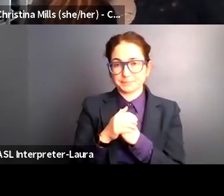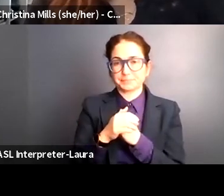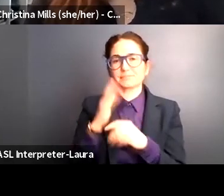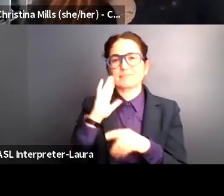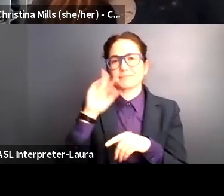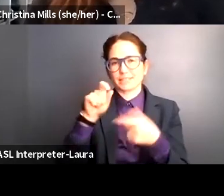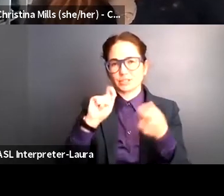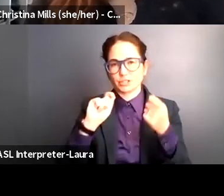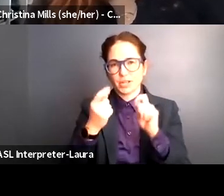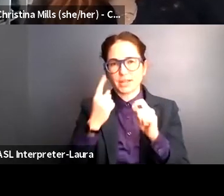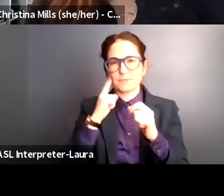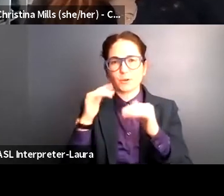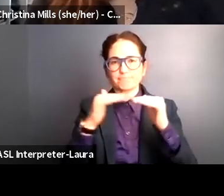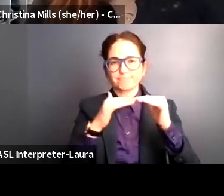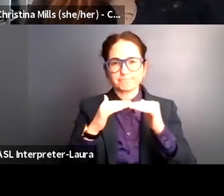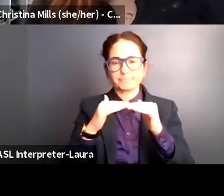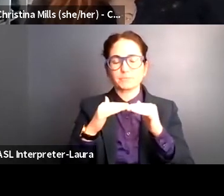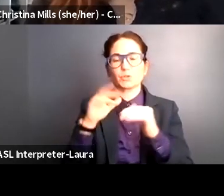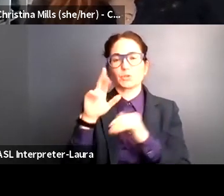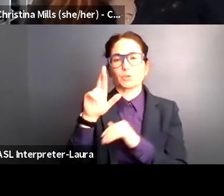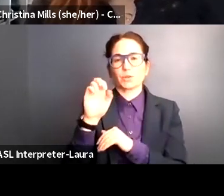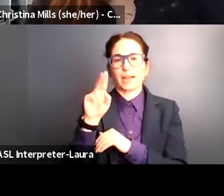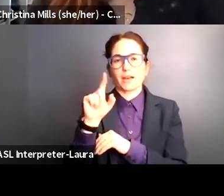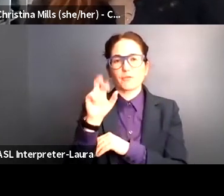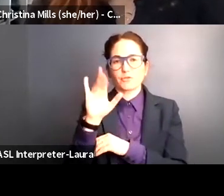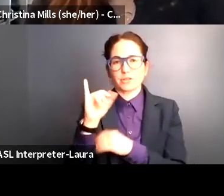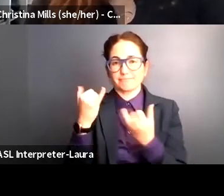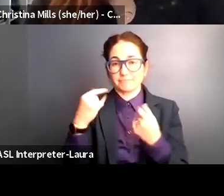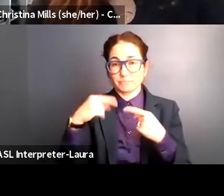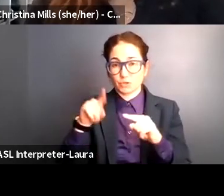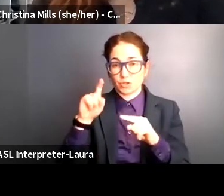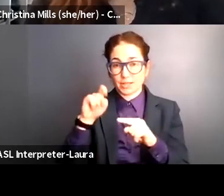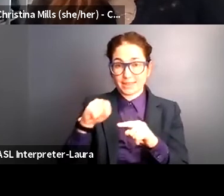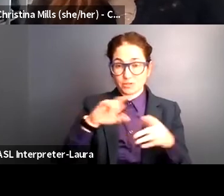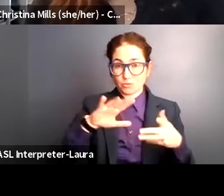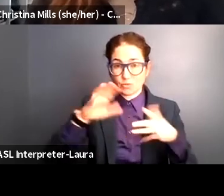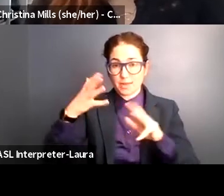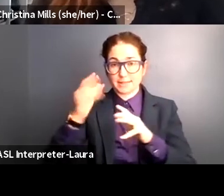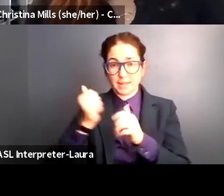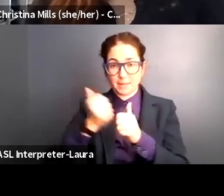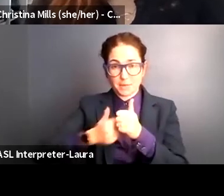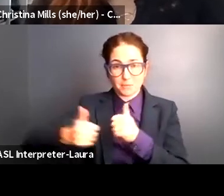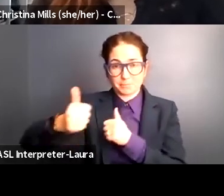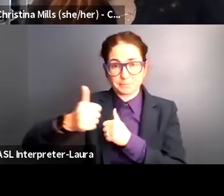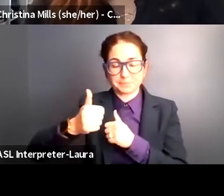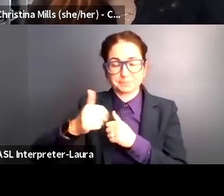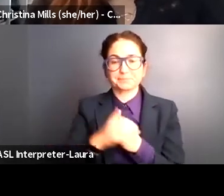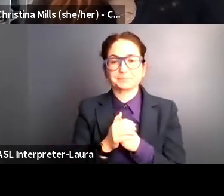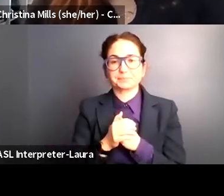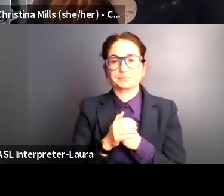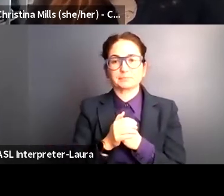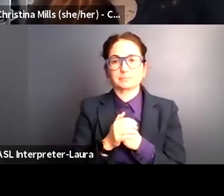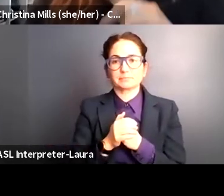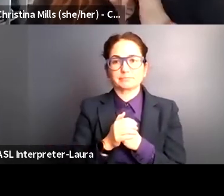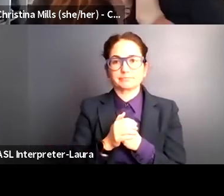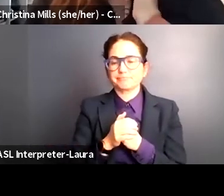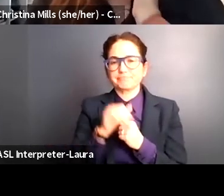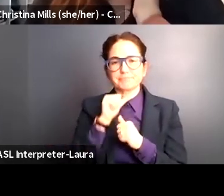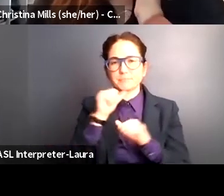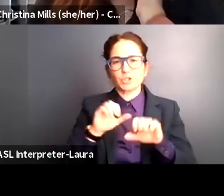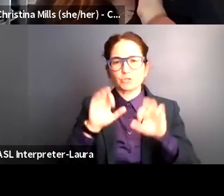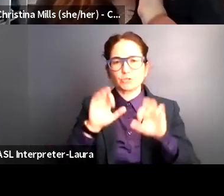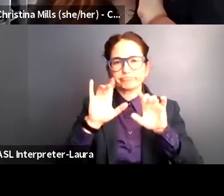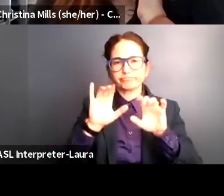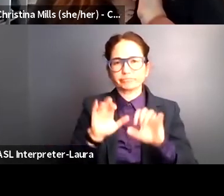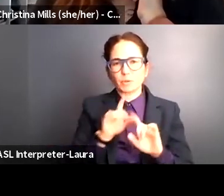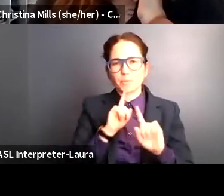provide equitable recovery through this crisis and beyond. Instead of producing a report, we heard